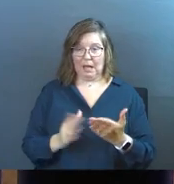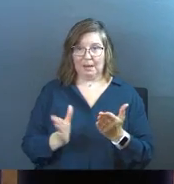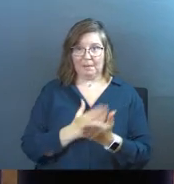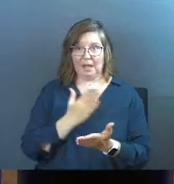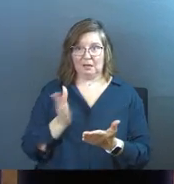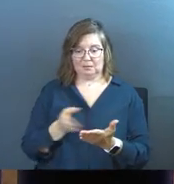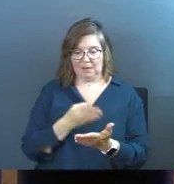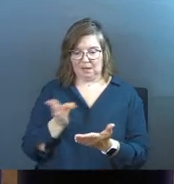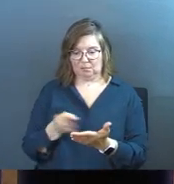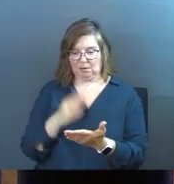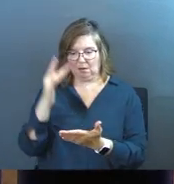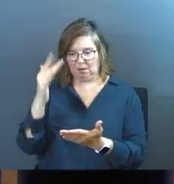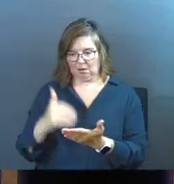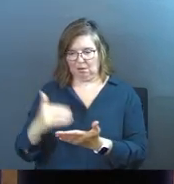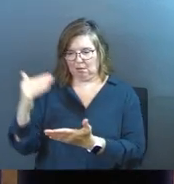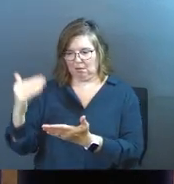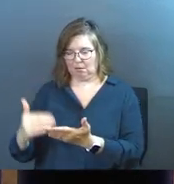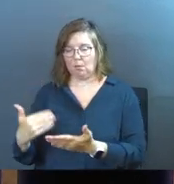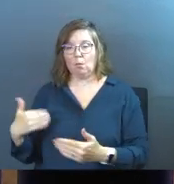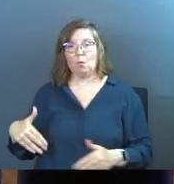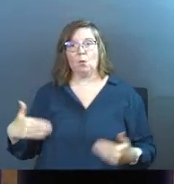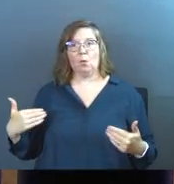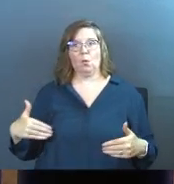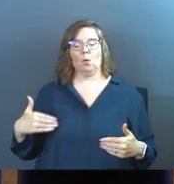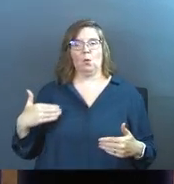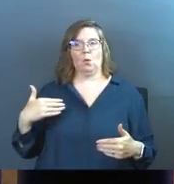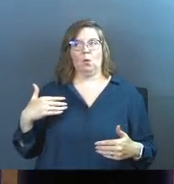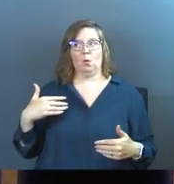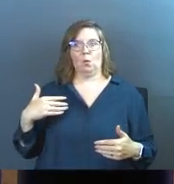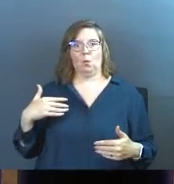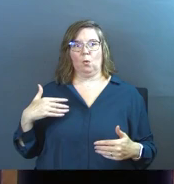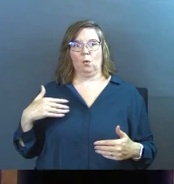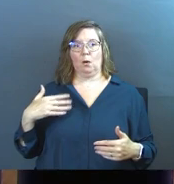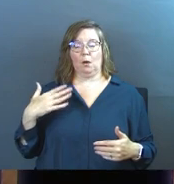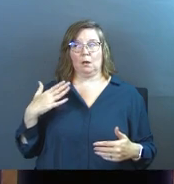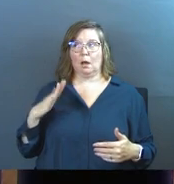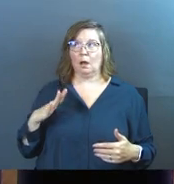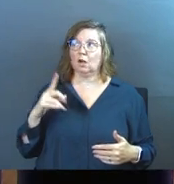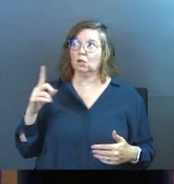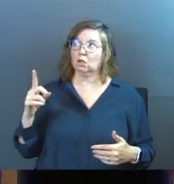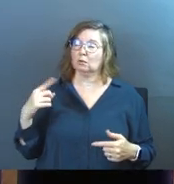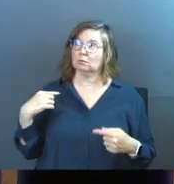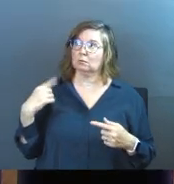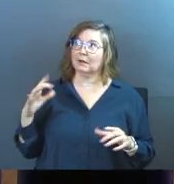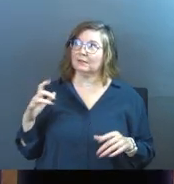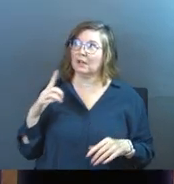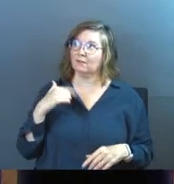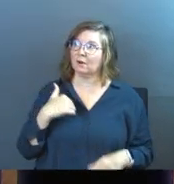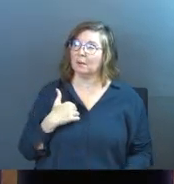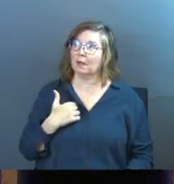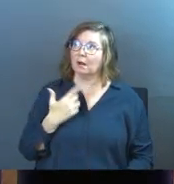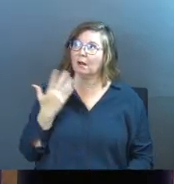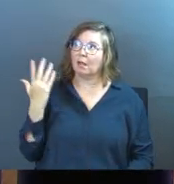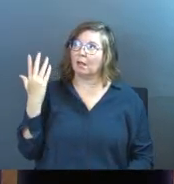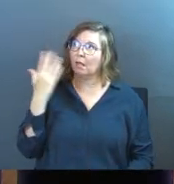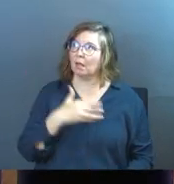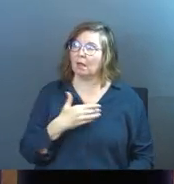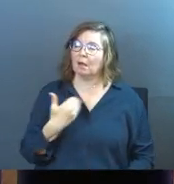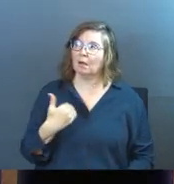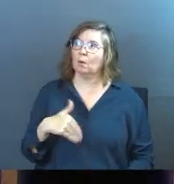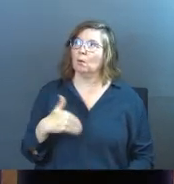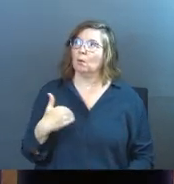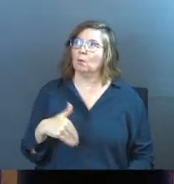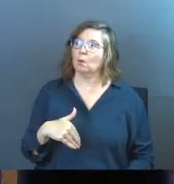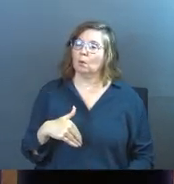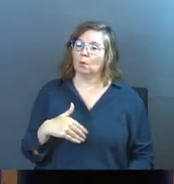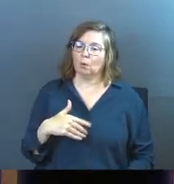pages in this journal, I'm like, oh God, what you have done for me. Oh God.